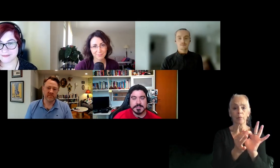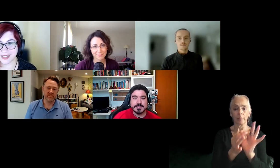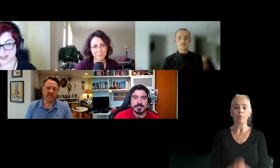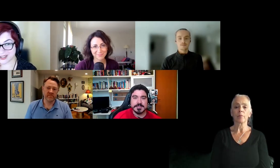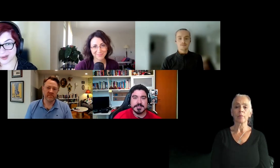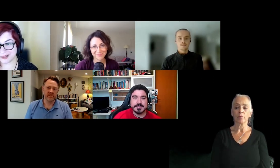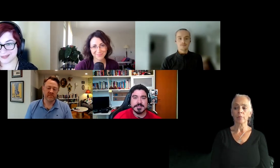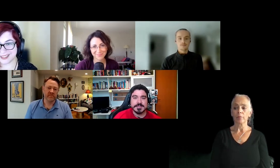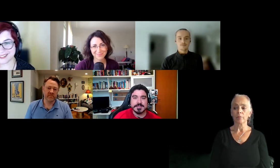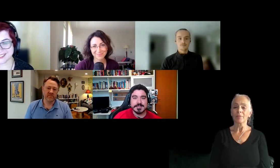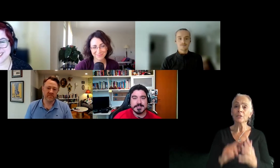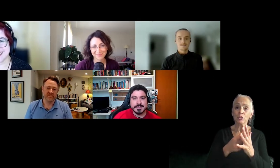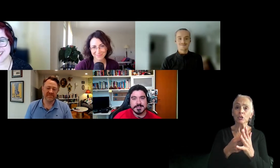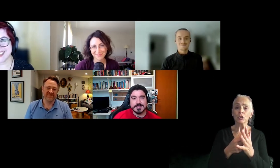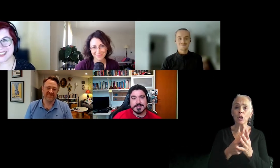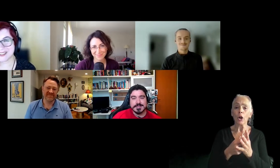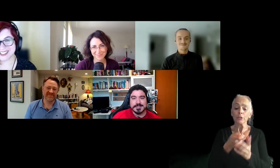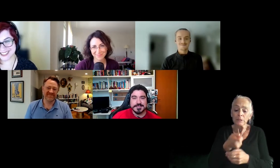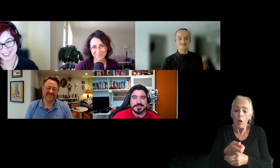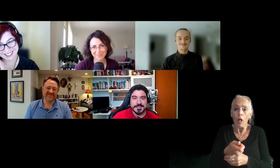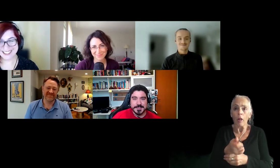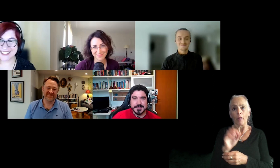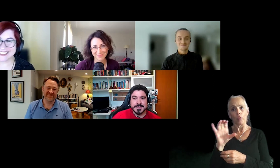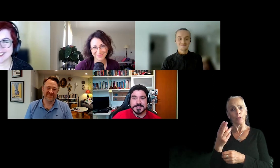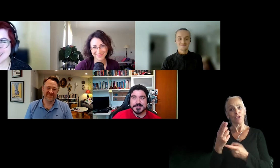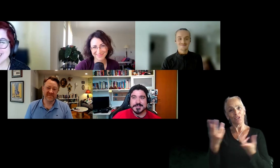It starts small, like rich do.